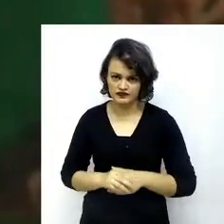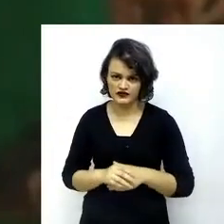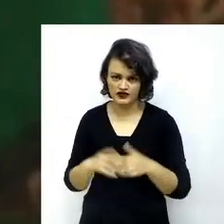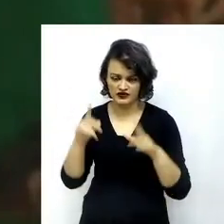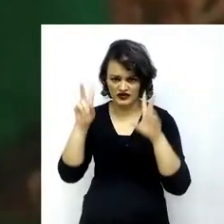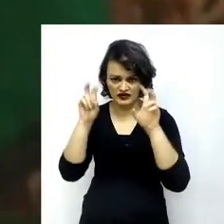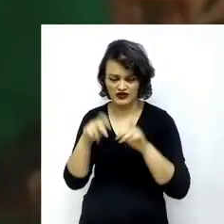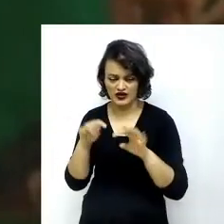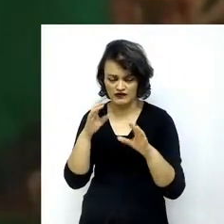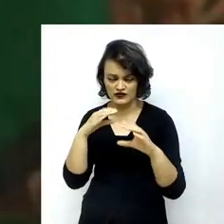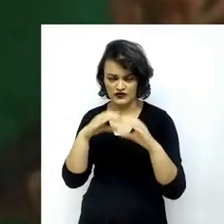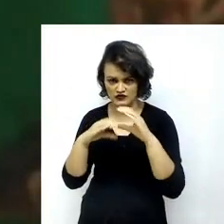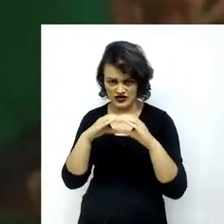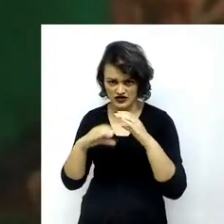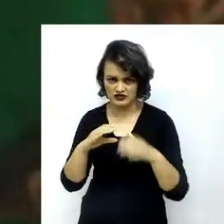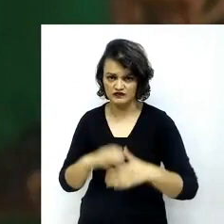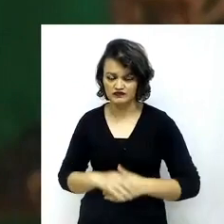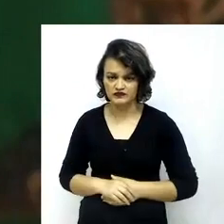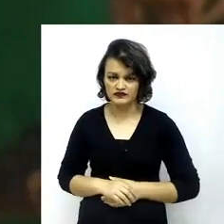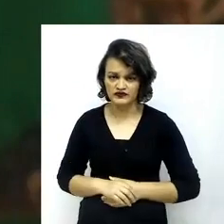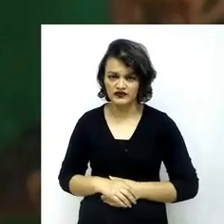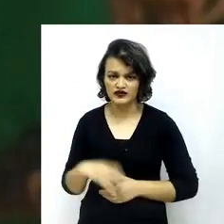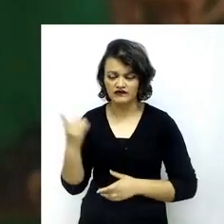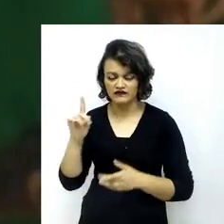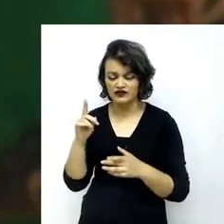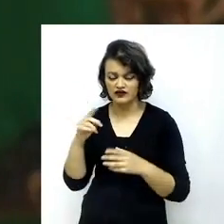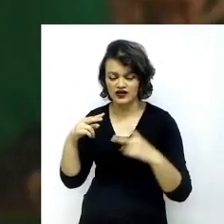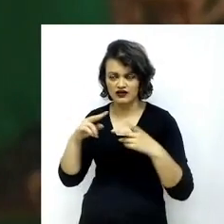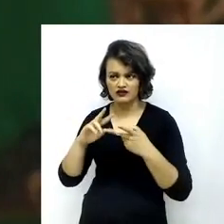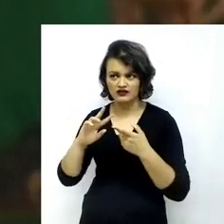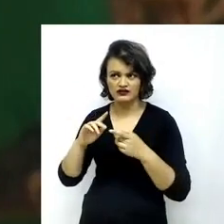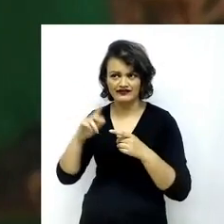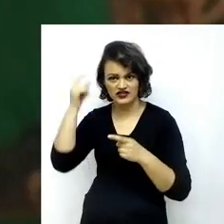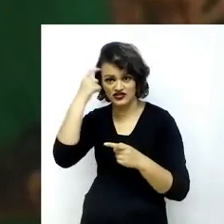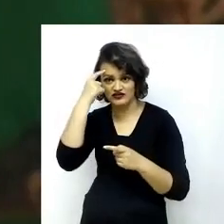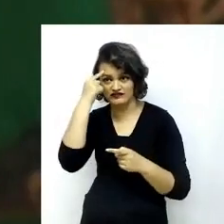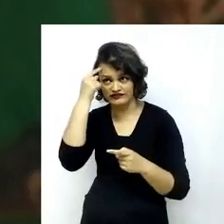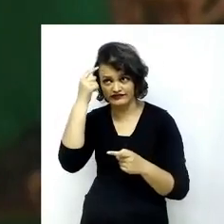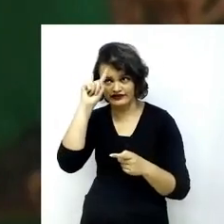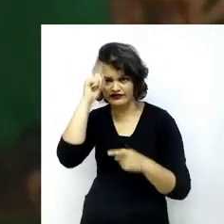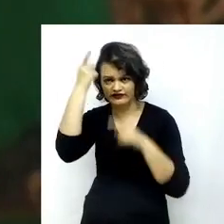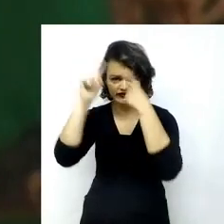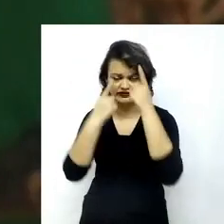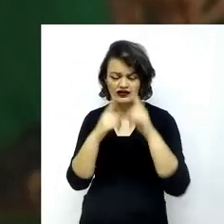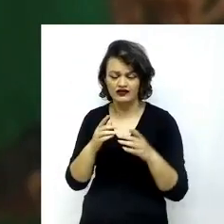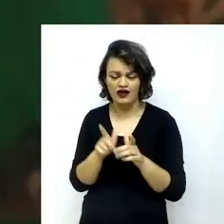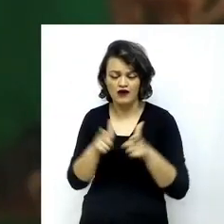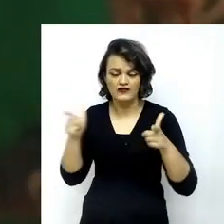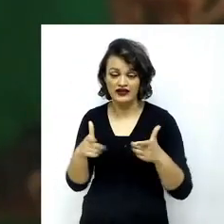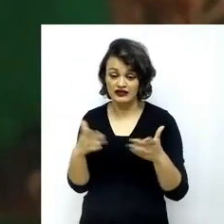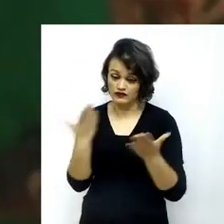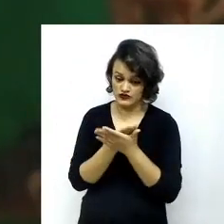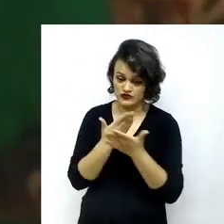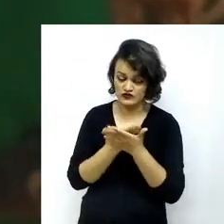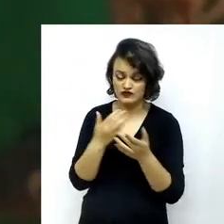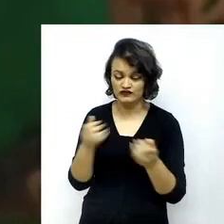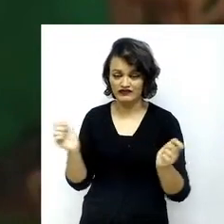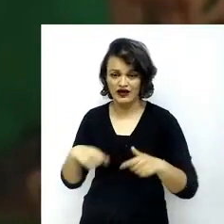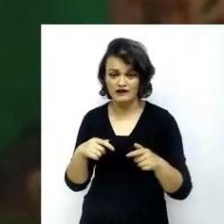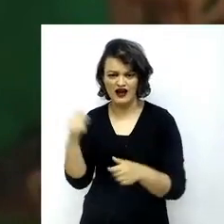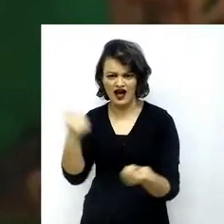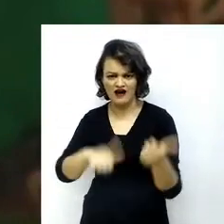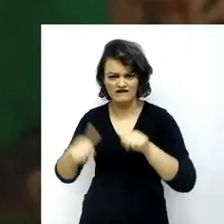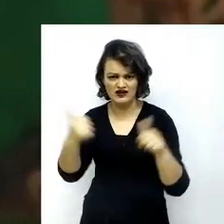the other peer review. As we all know, the reviews provide an opportunity for technical evaluation of public policies